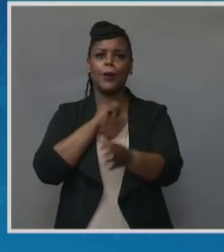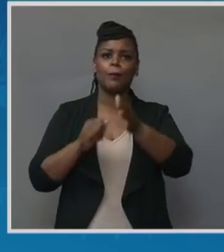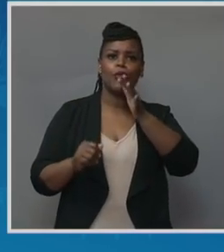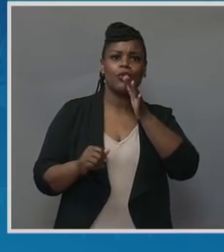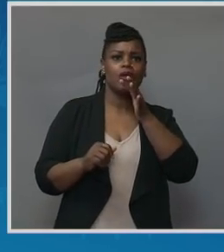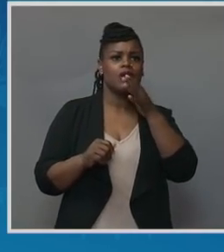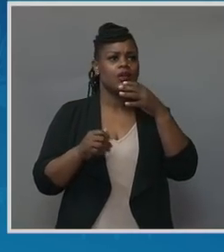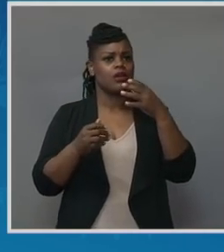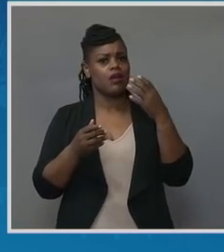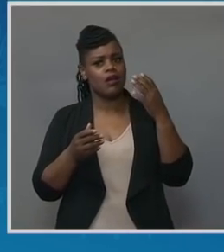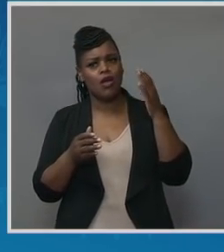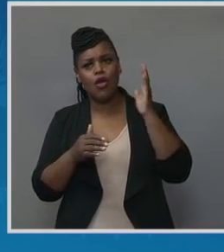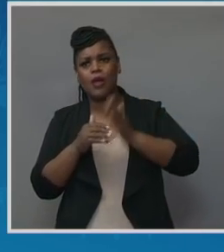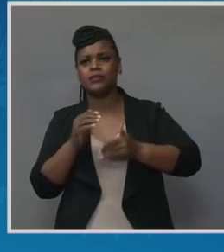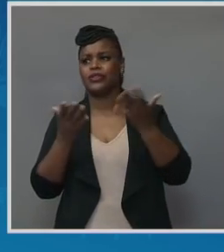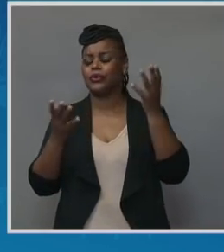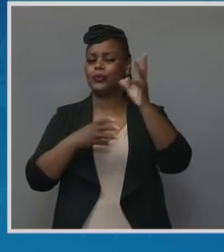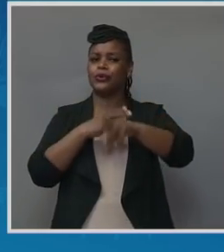failures.